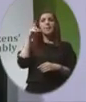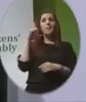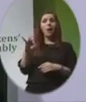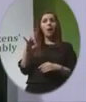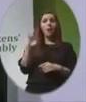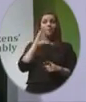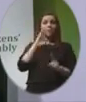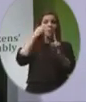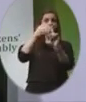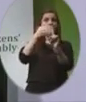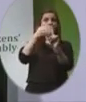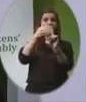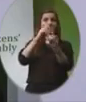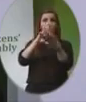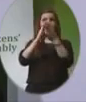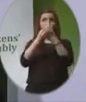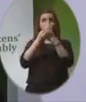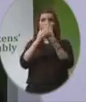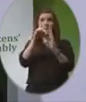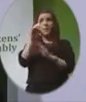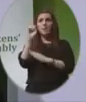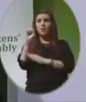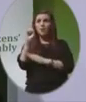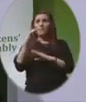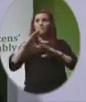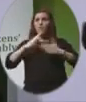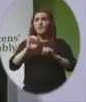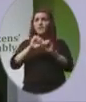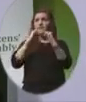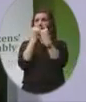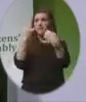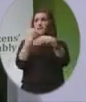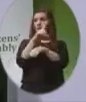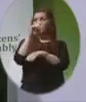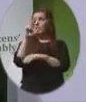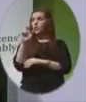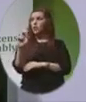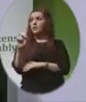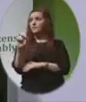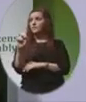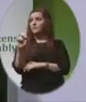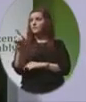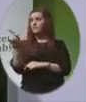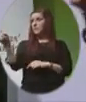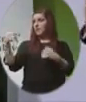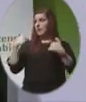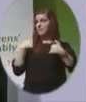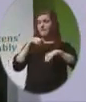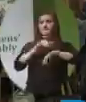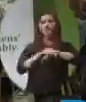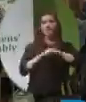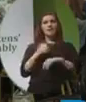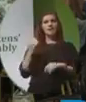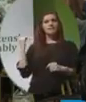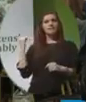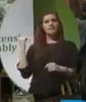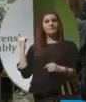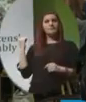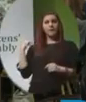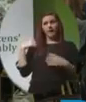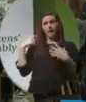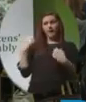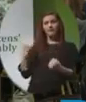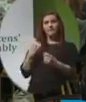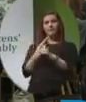-free society by 2030. A friend of mine, shown in this slide, Heidi Crowter, who has Down